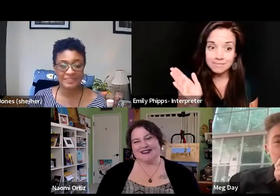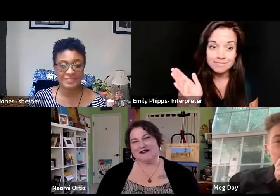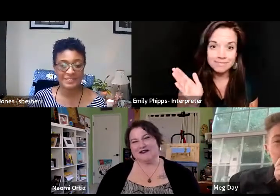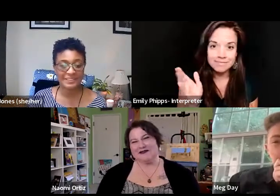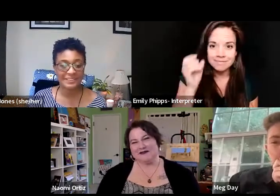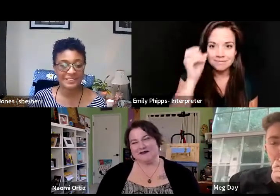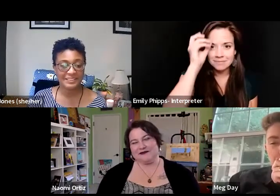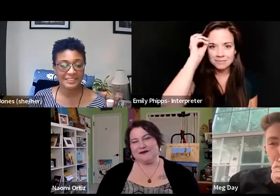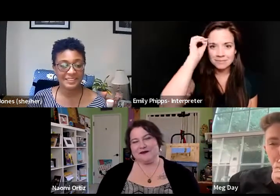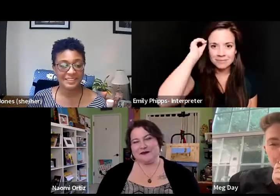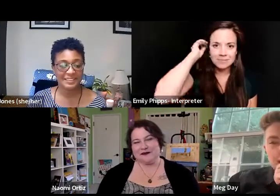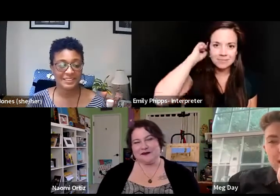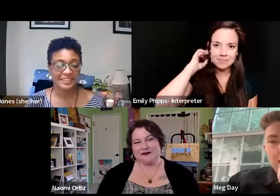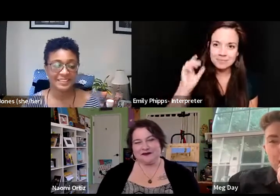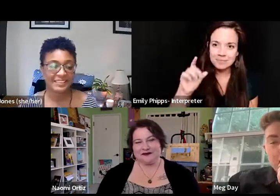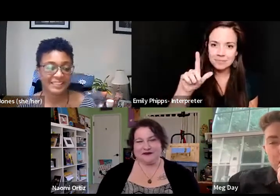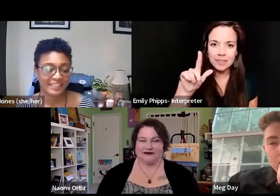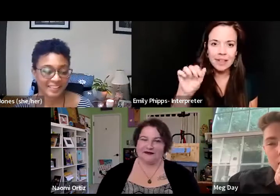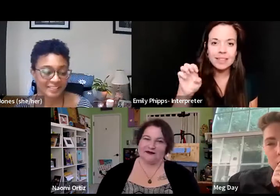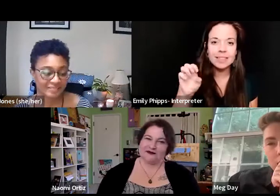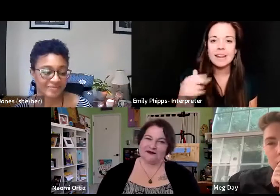I can't. This is Leah. I can go.